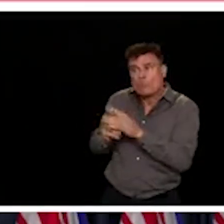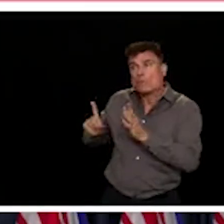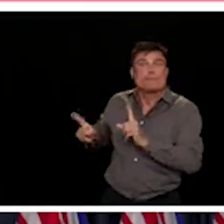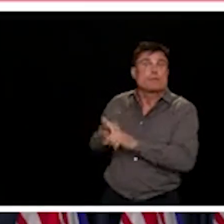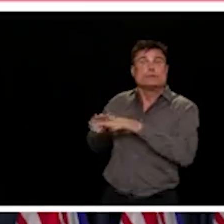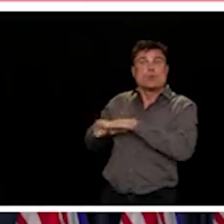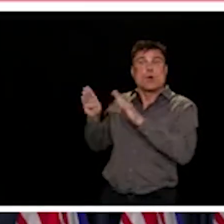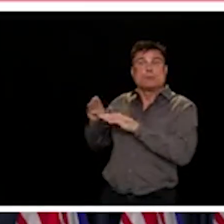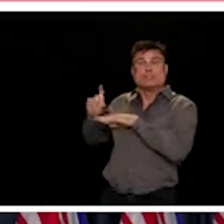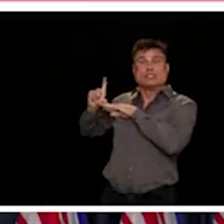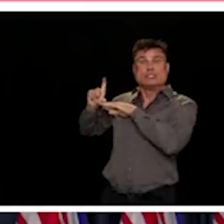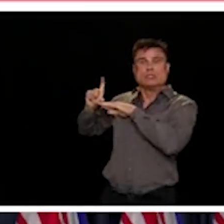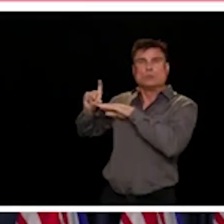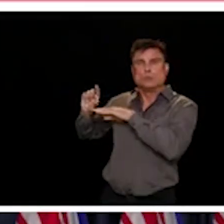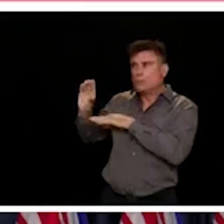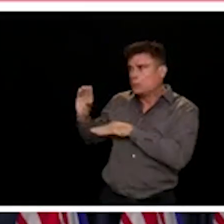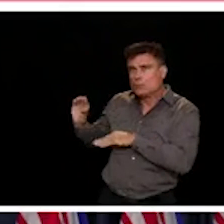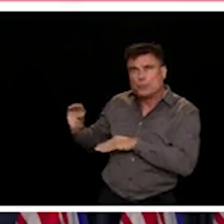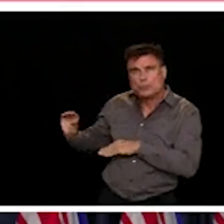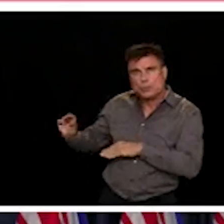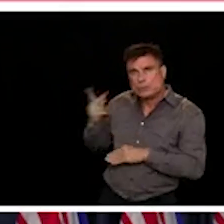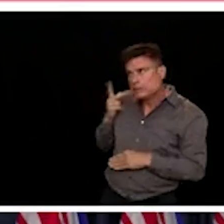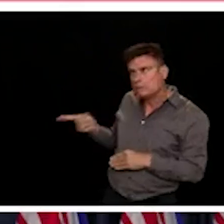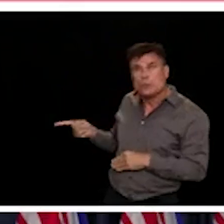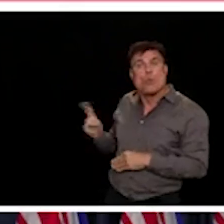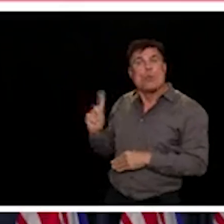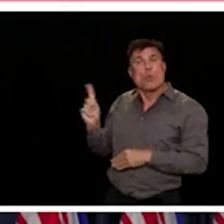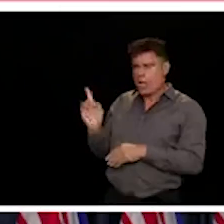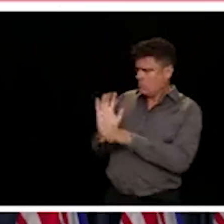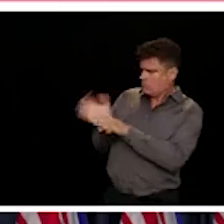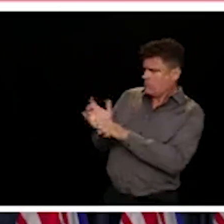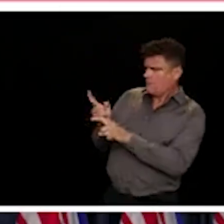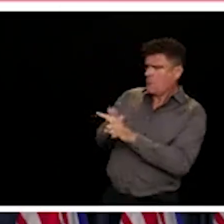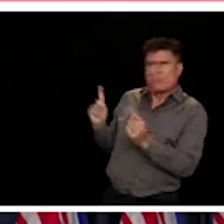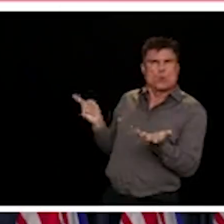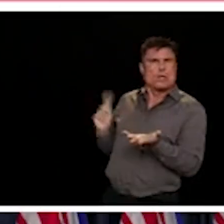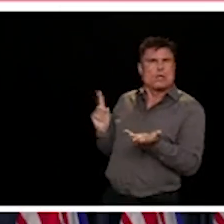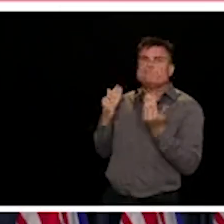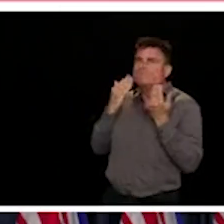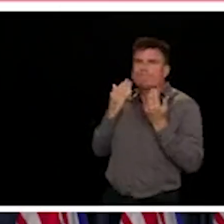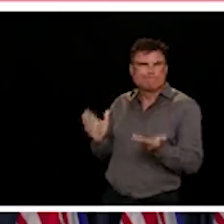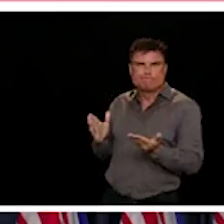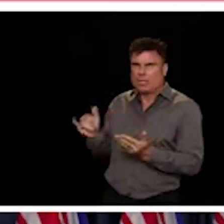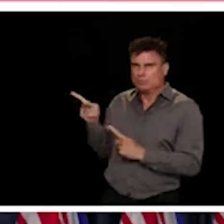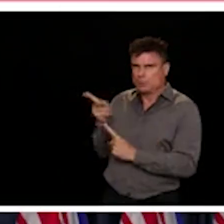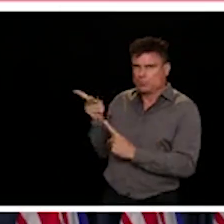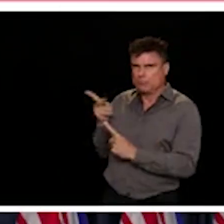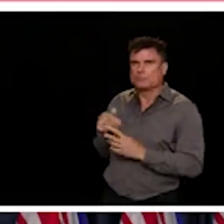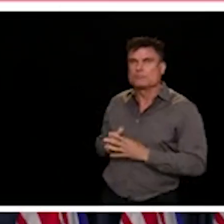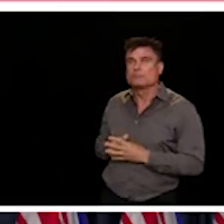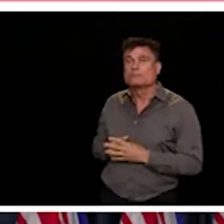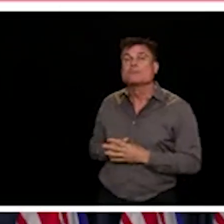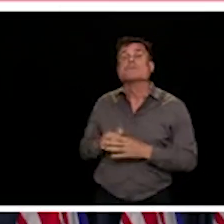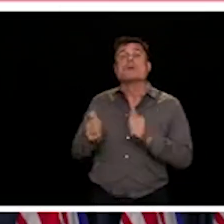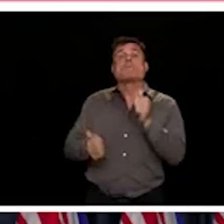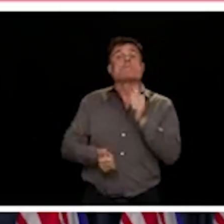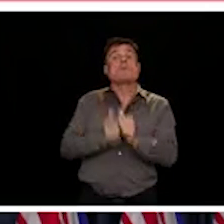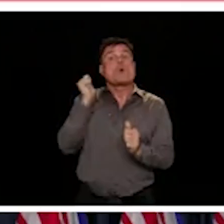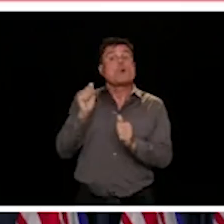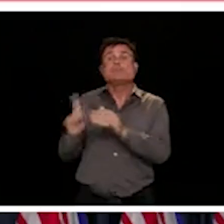But those are very small numbers. More importantly, we are able to link the vast majority of cases that we have.